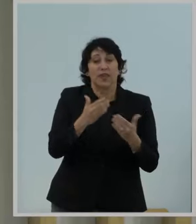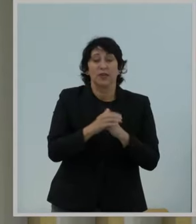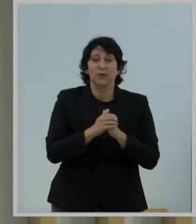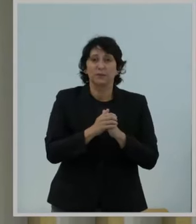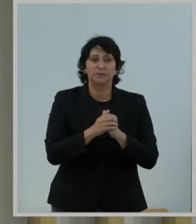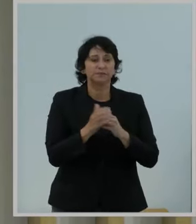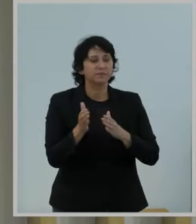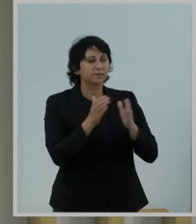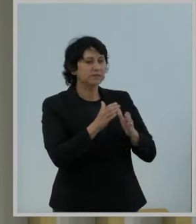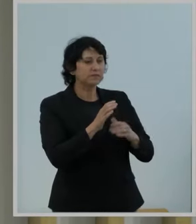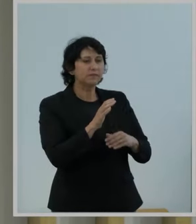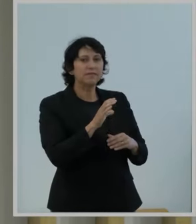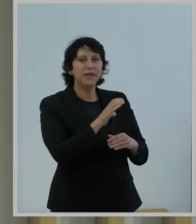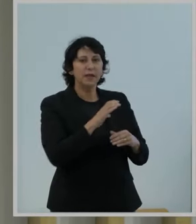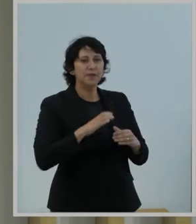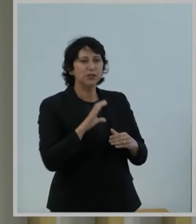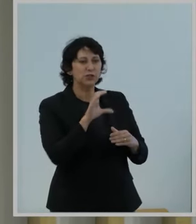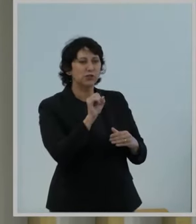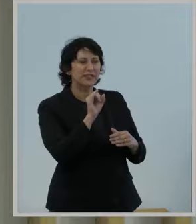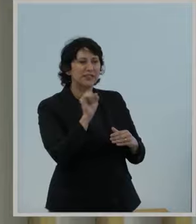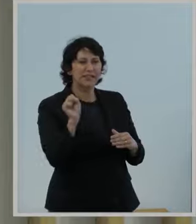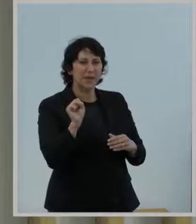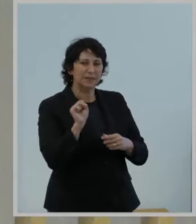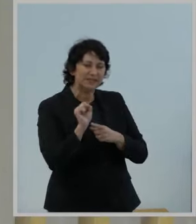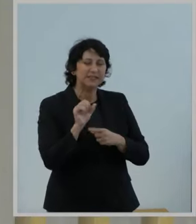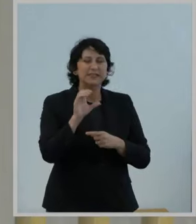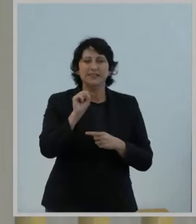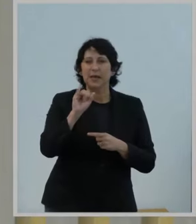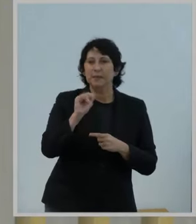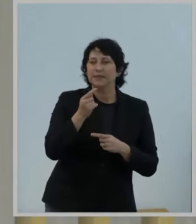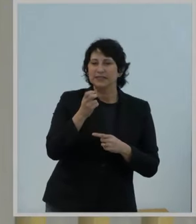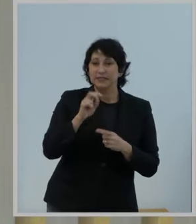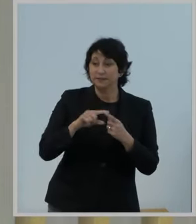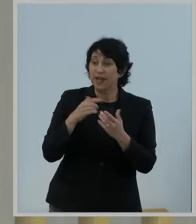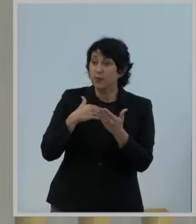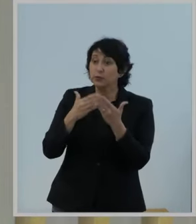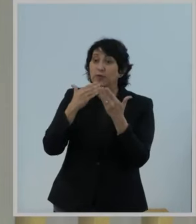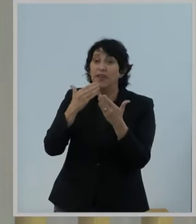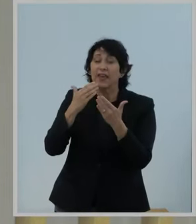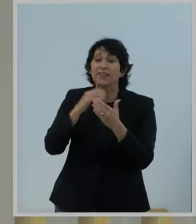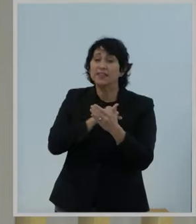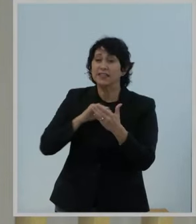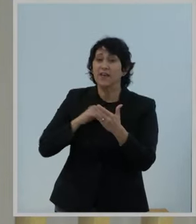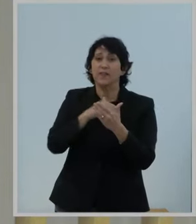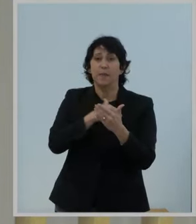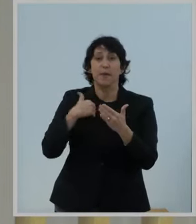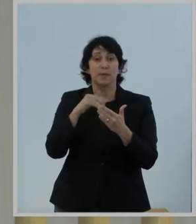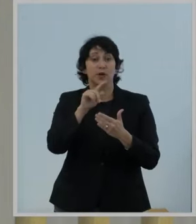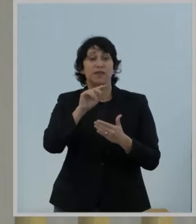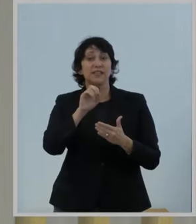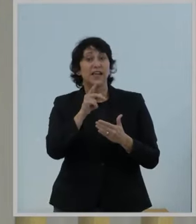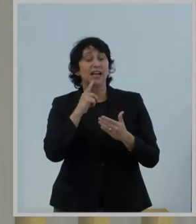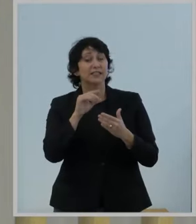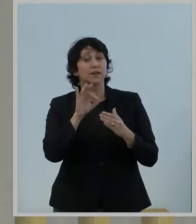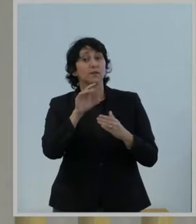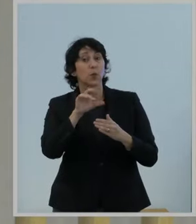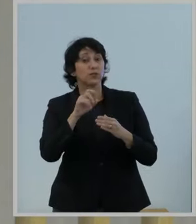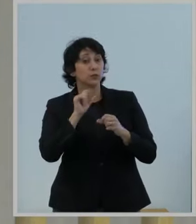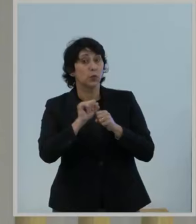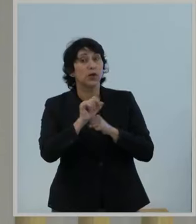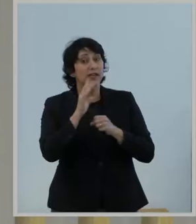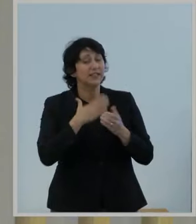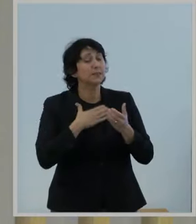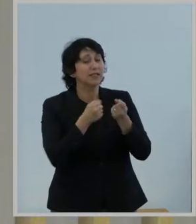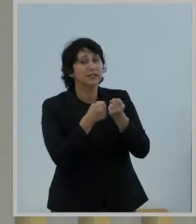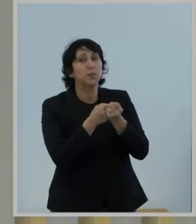Commissioner Simington. Thank you. I'd like to thank the staff and the members of the task force for their work on this item and it has my